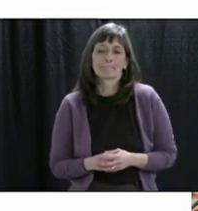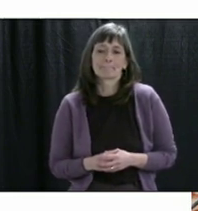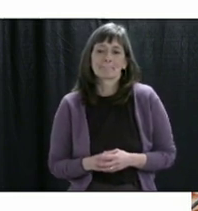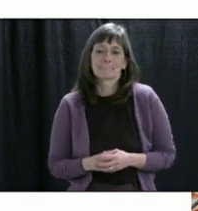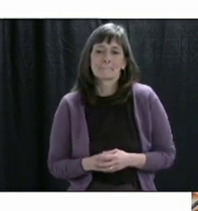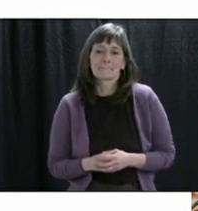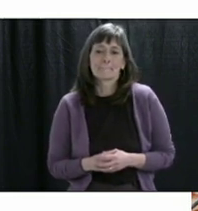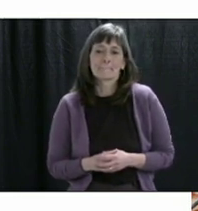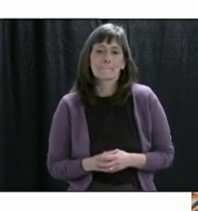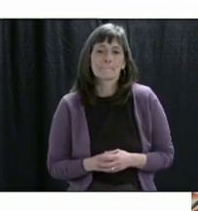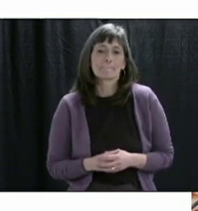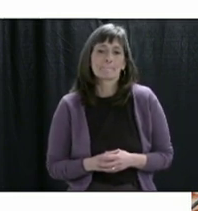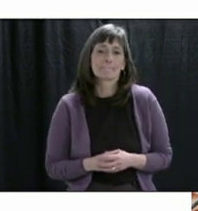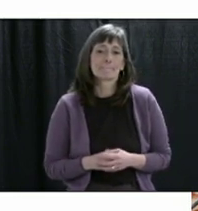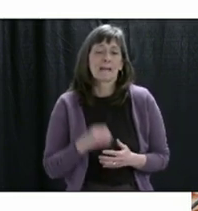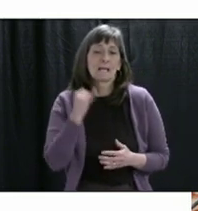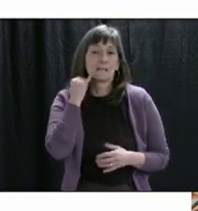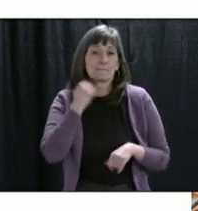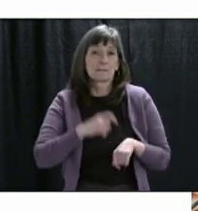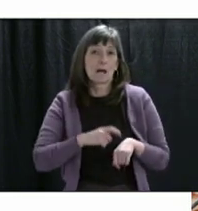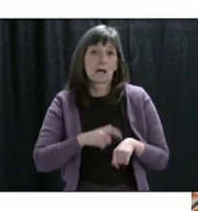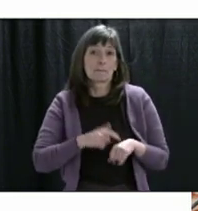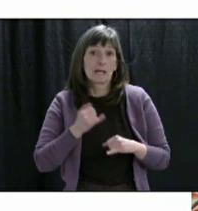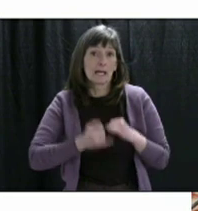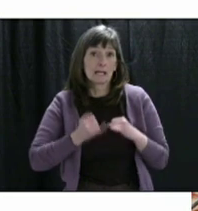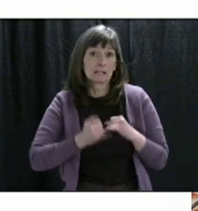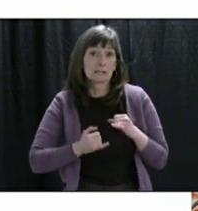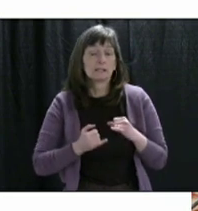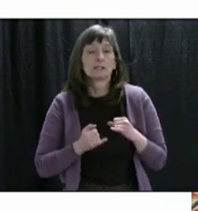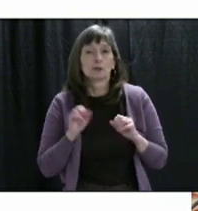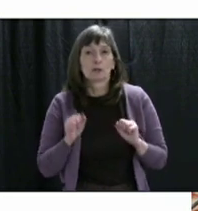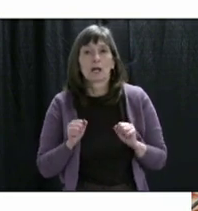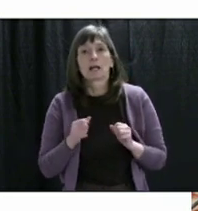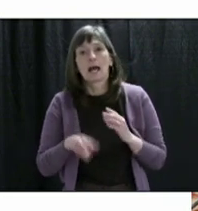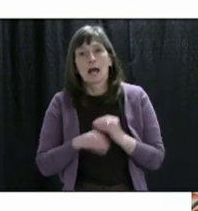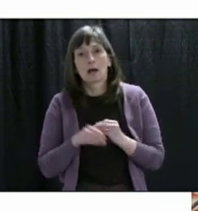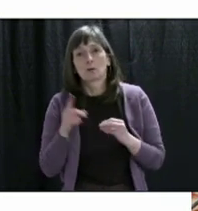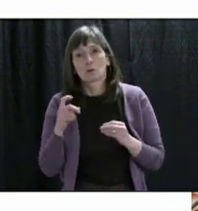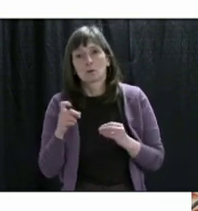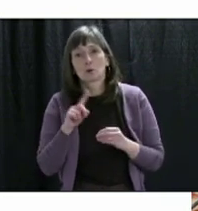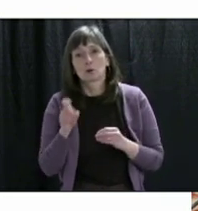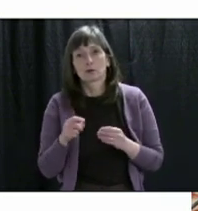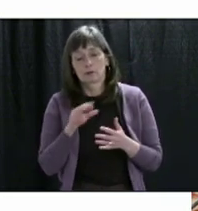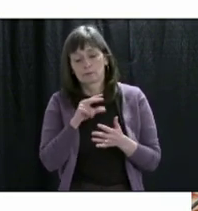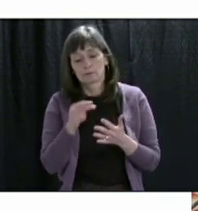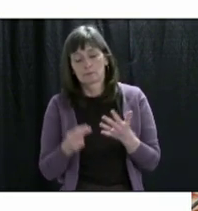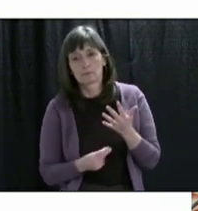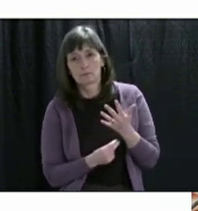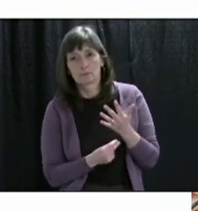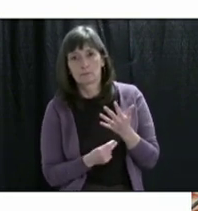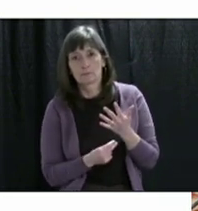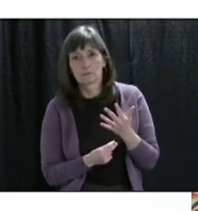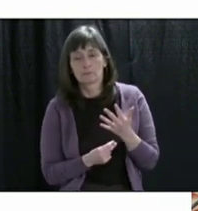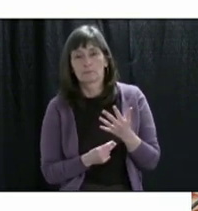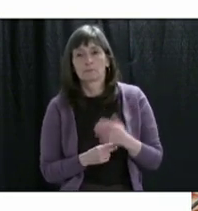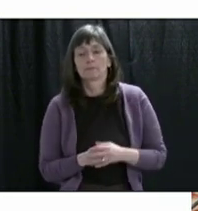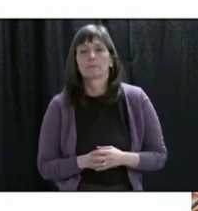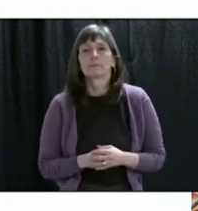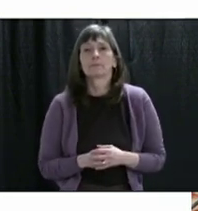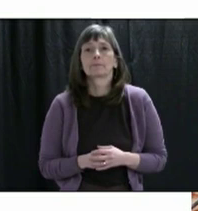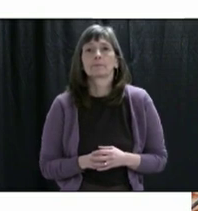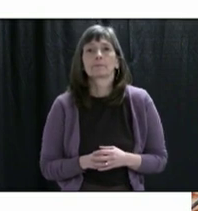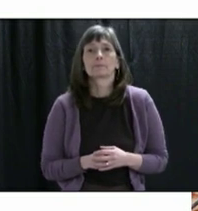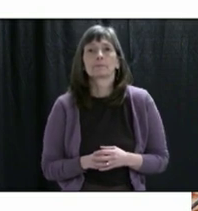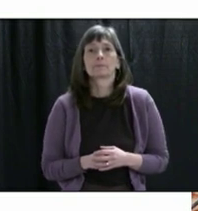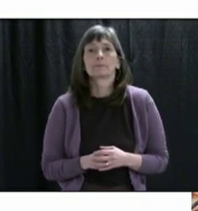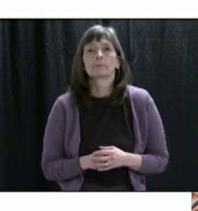Following this, should time permit, reporters will be individually asked for single questions. This call will end at 2.59 p.m., but we